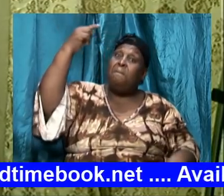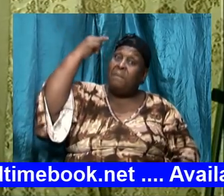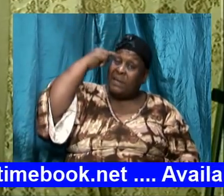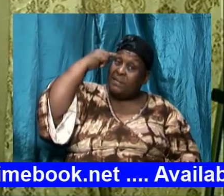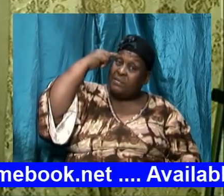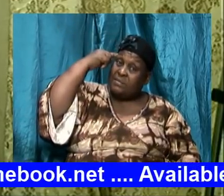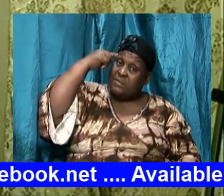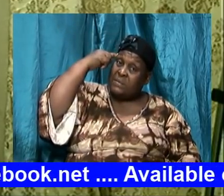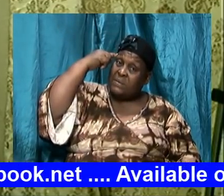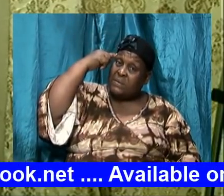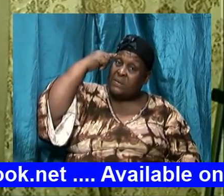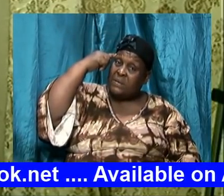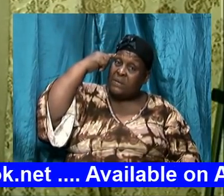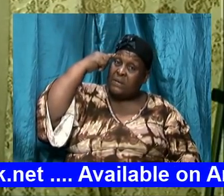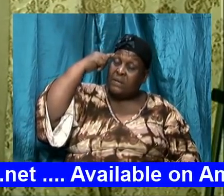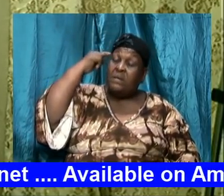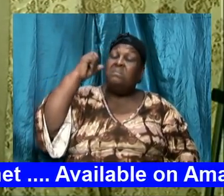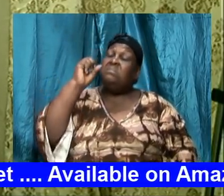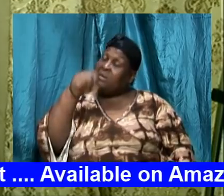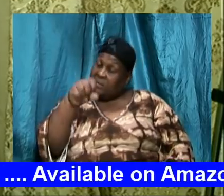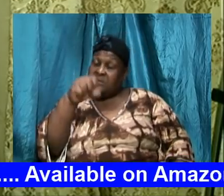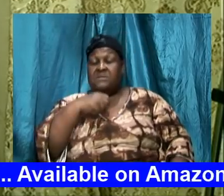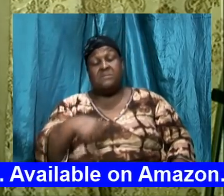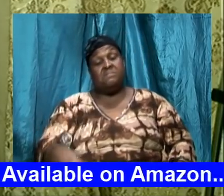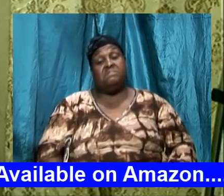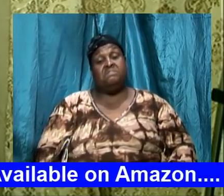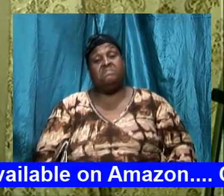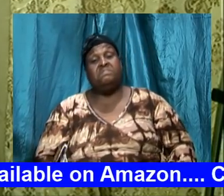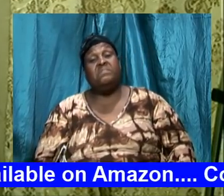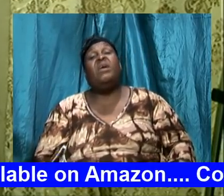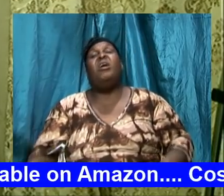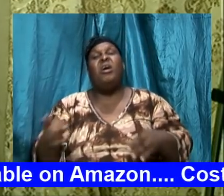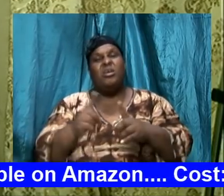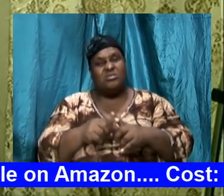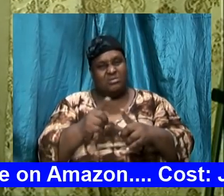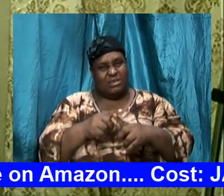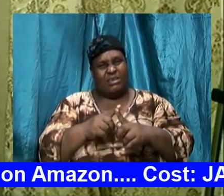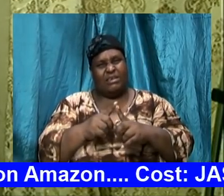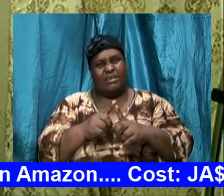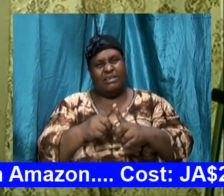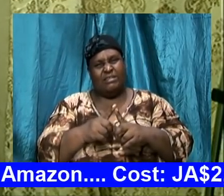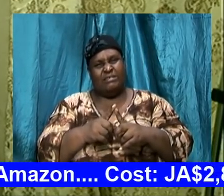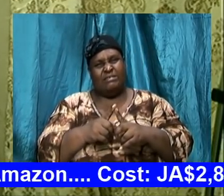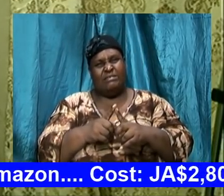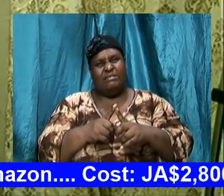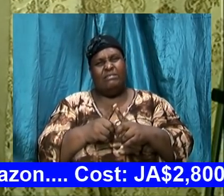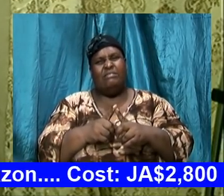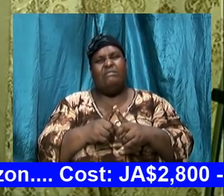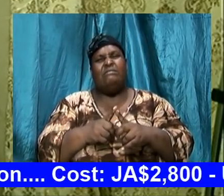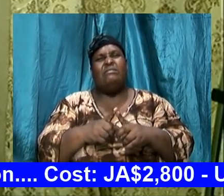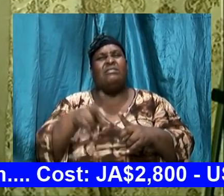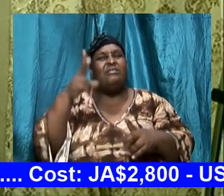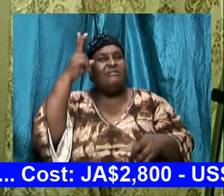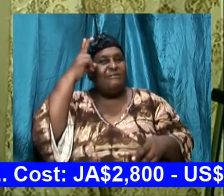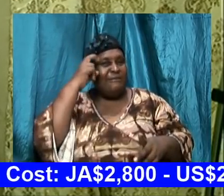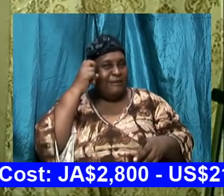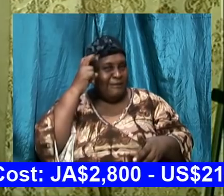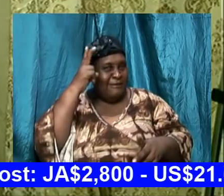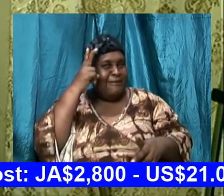yes until he sees